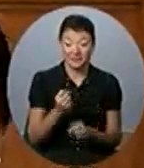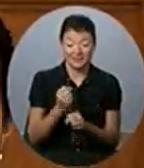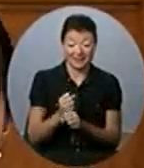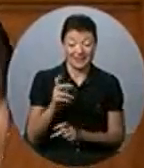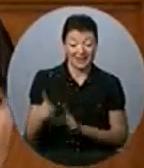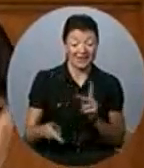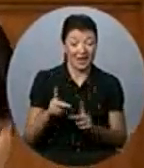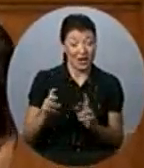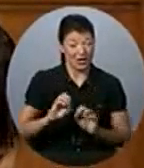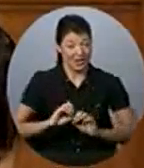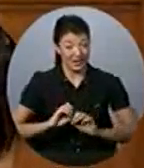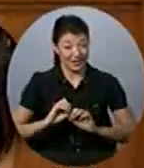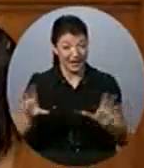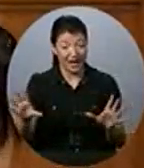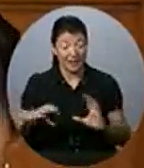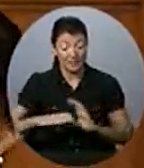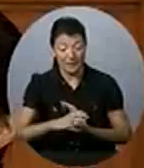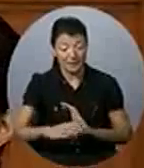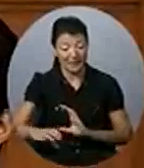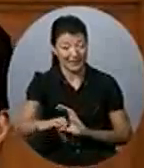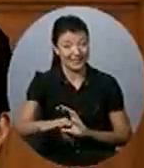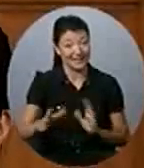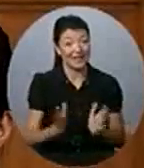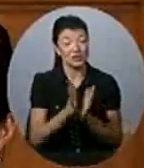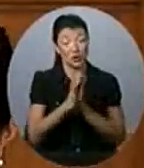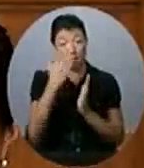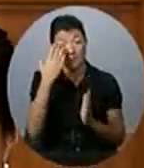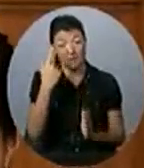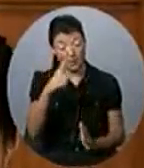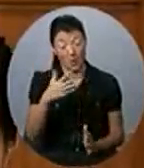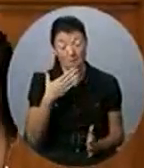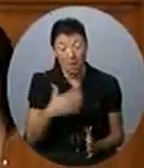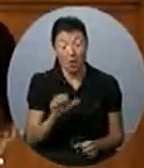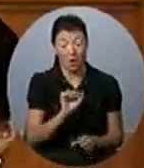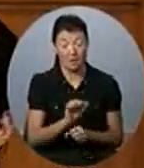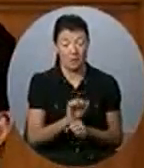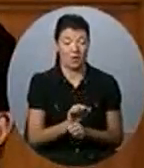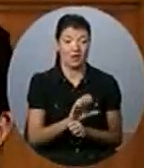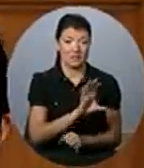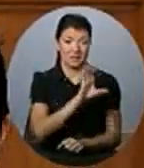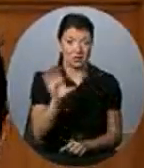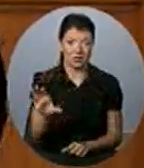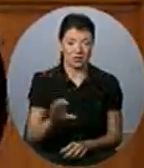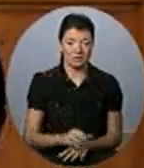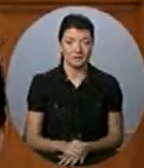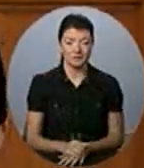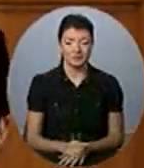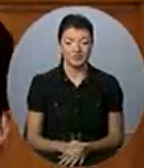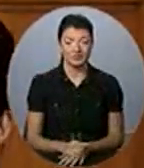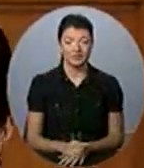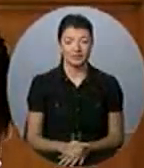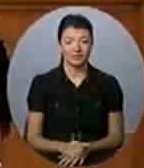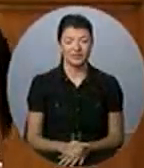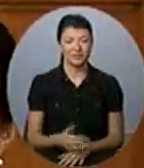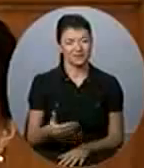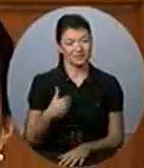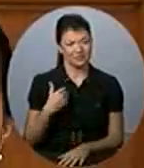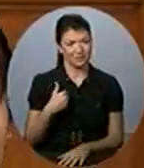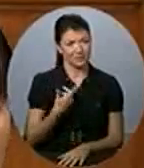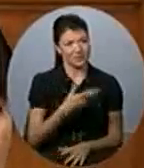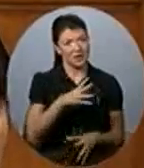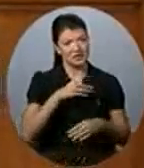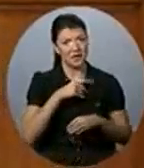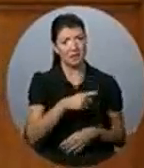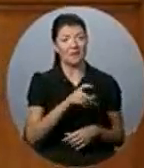drain thousands of good jobs from Canada. Mr. Speaker, why is the government prepared to sell off our